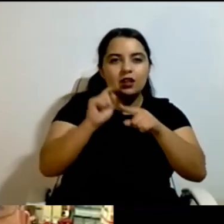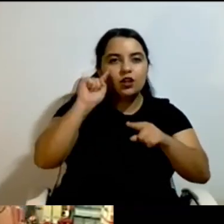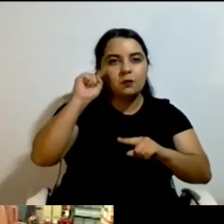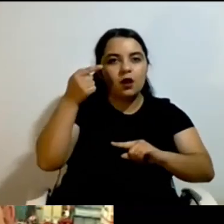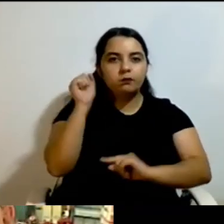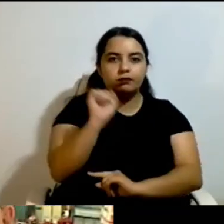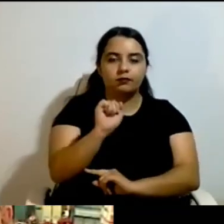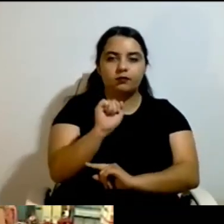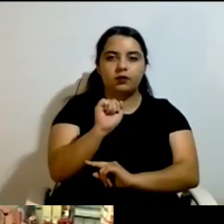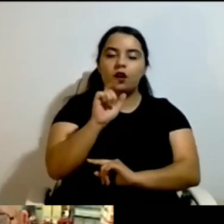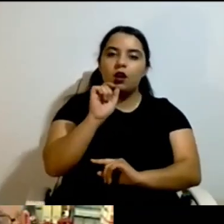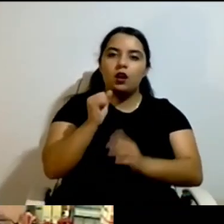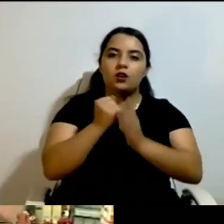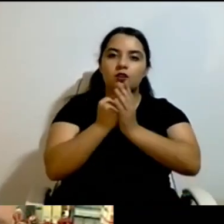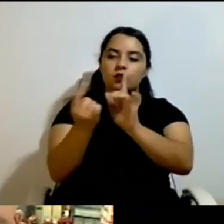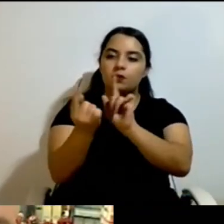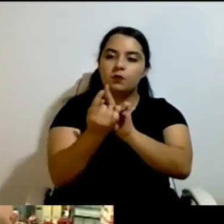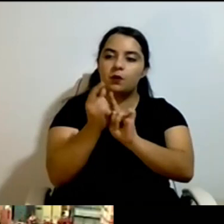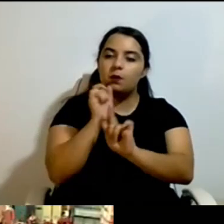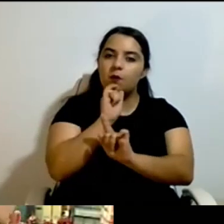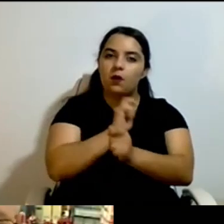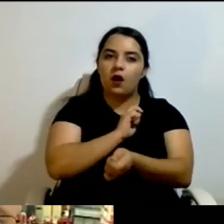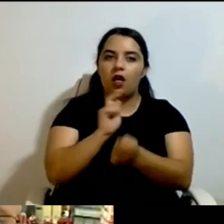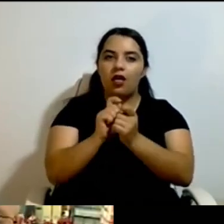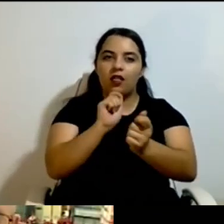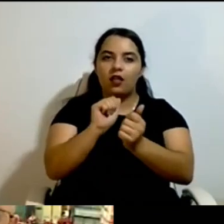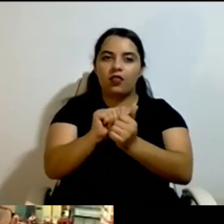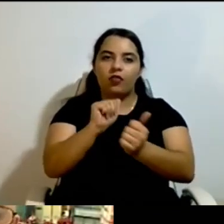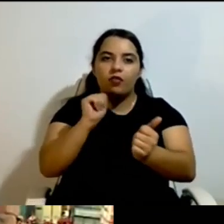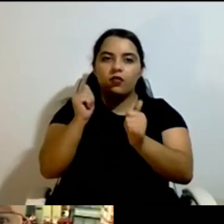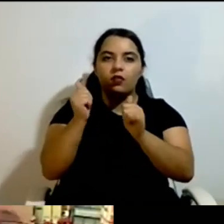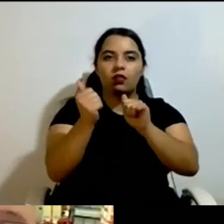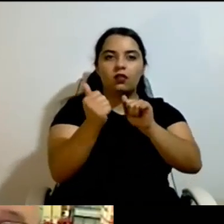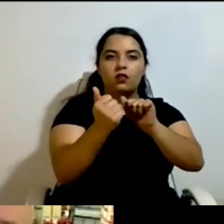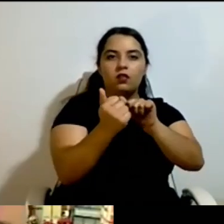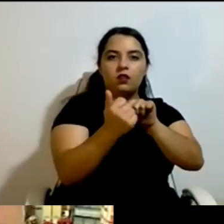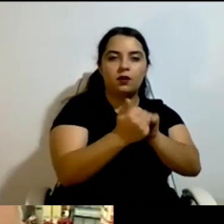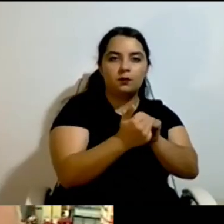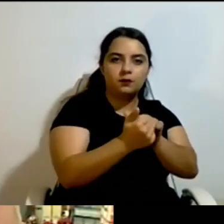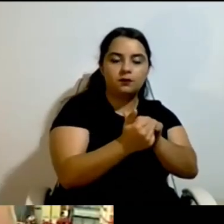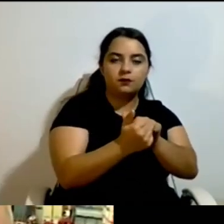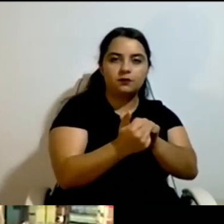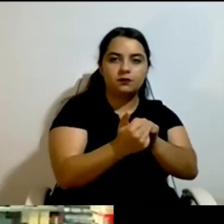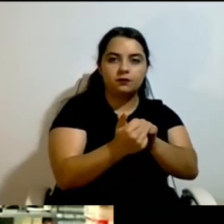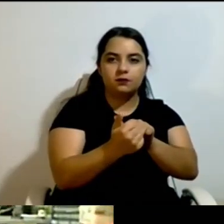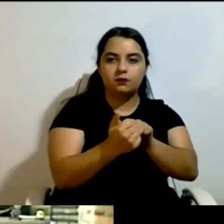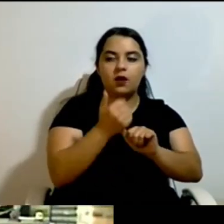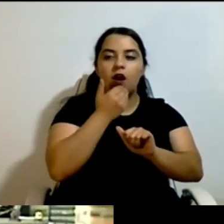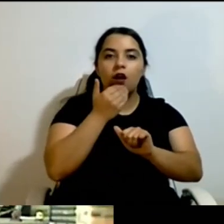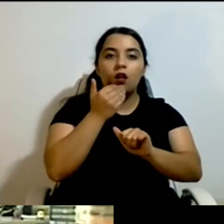according to the very shortly changing waveform of their disability, of their